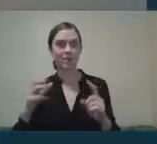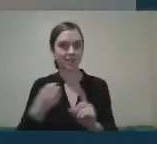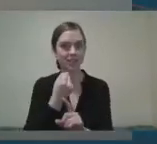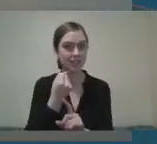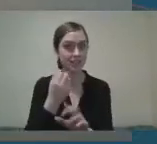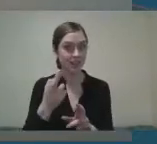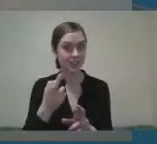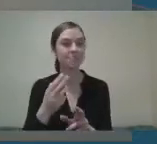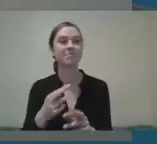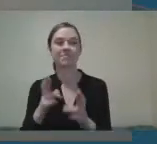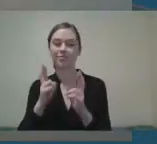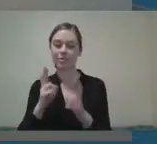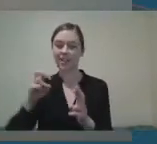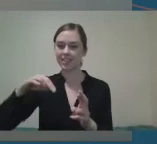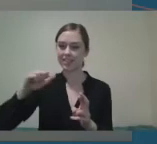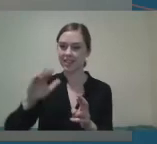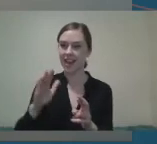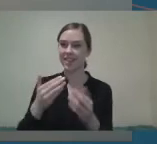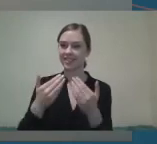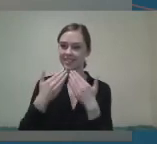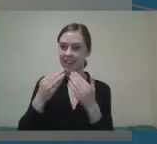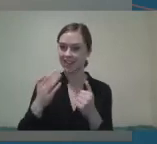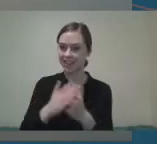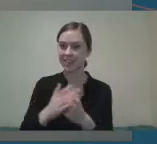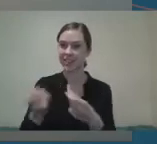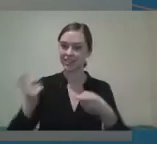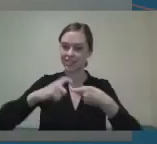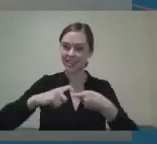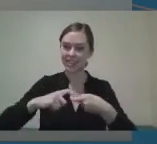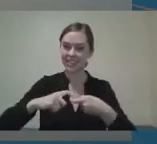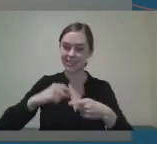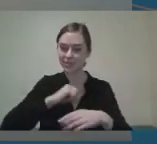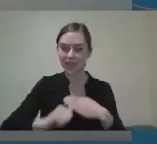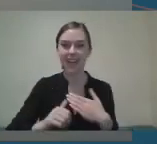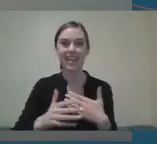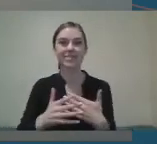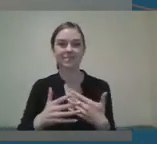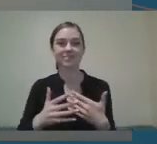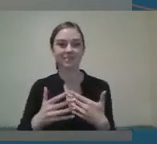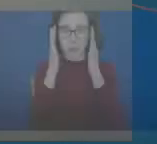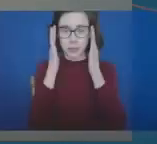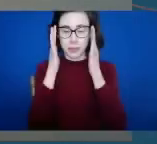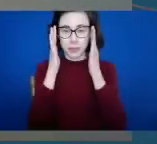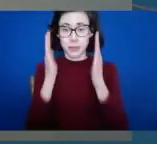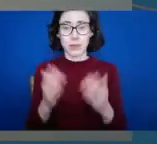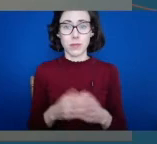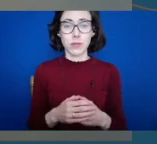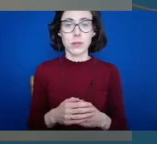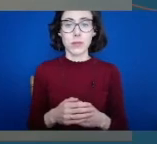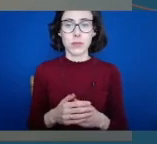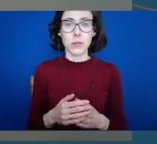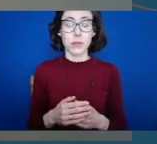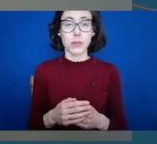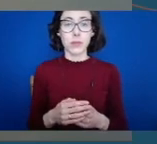Yes, Noel, thanks very much for the opportunity to join the panel of speakers this afternoon. And there certainly has. And I think it's very evident from the